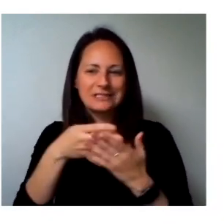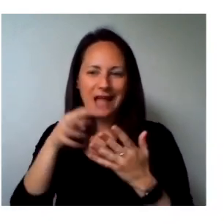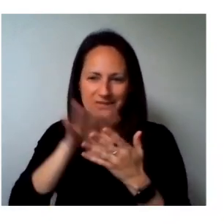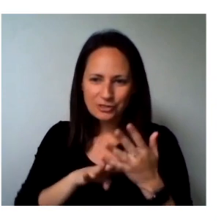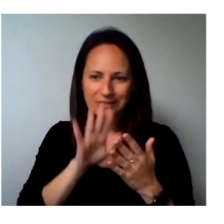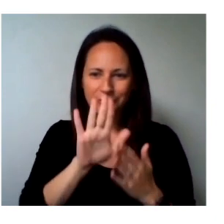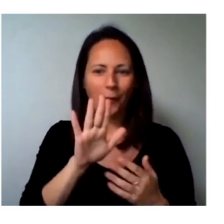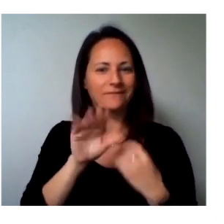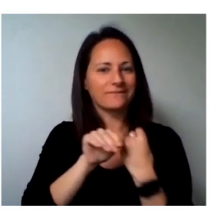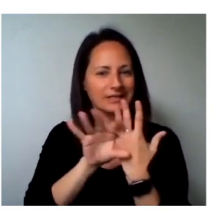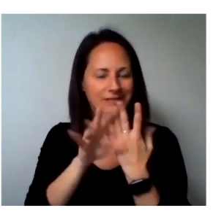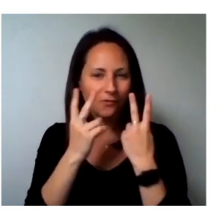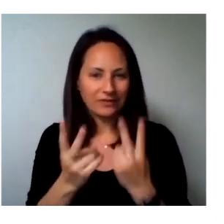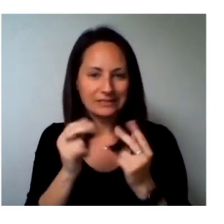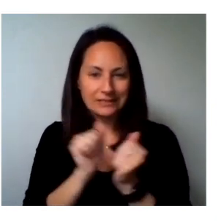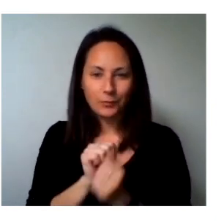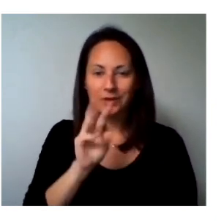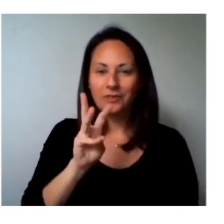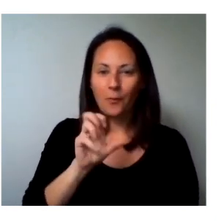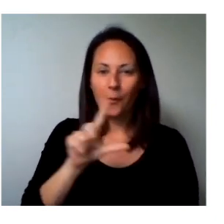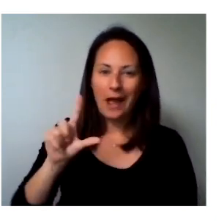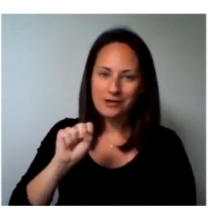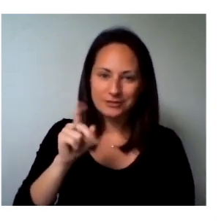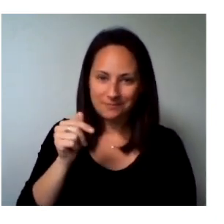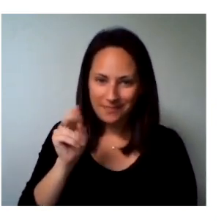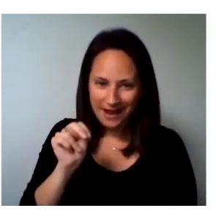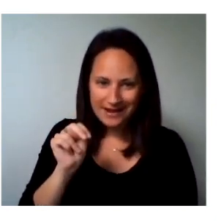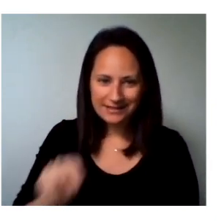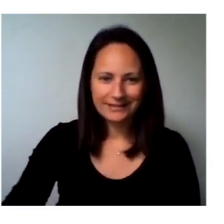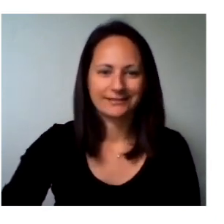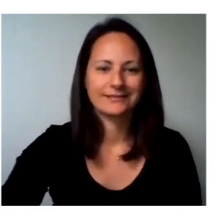Thank you for scheduling your video visit with WellSpan. MyWellSpan.